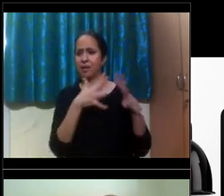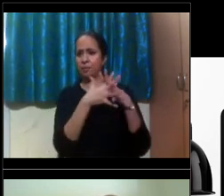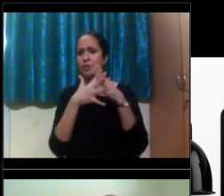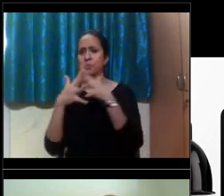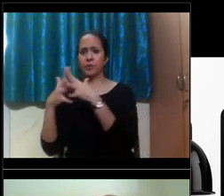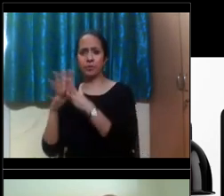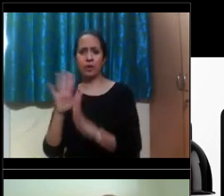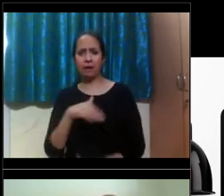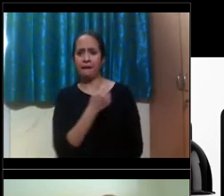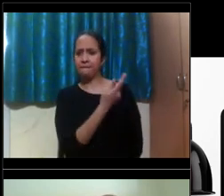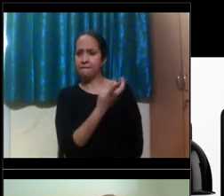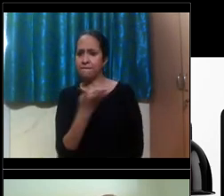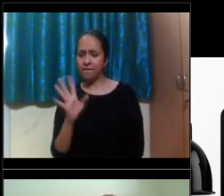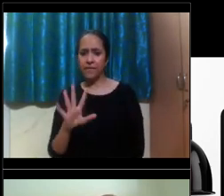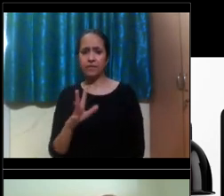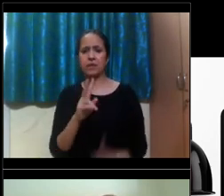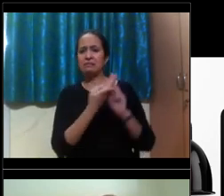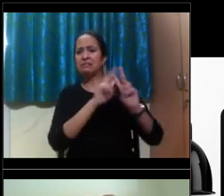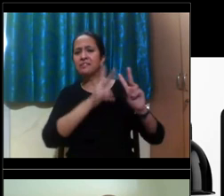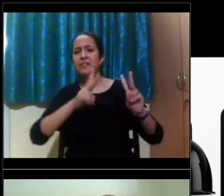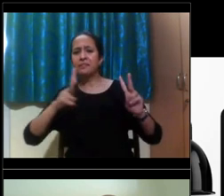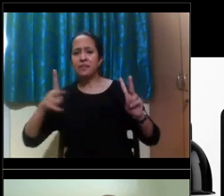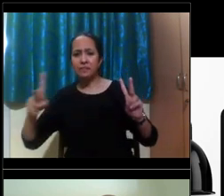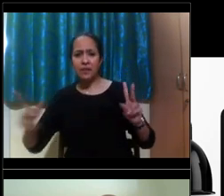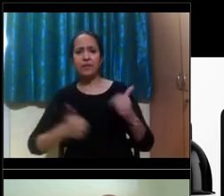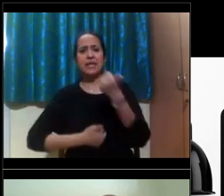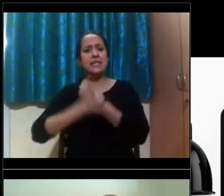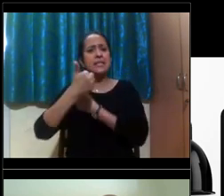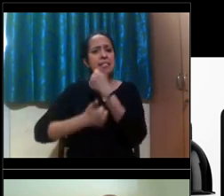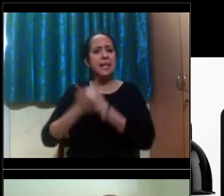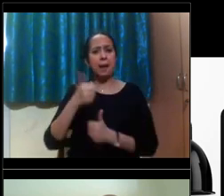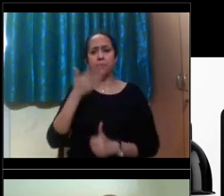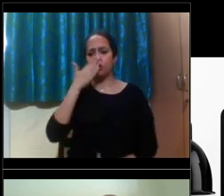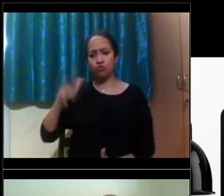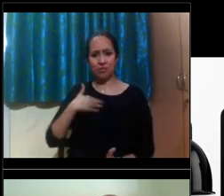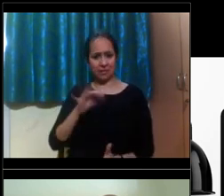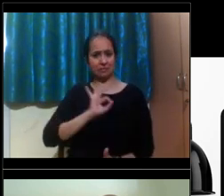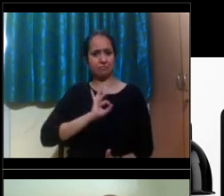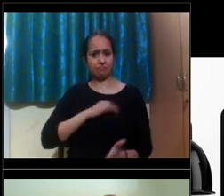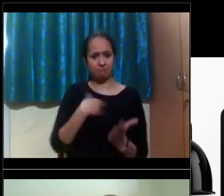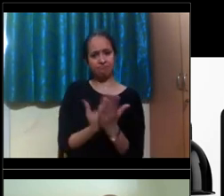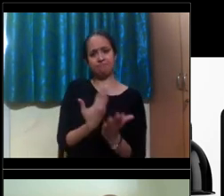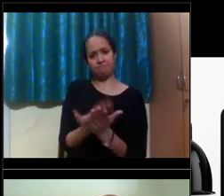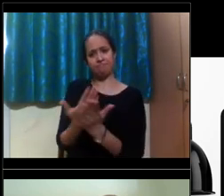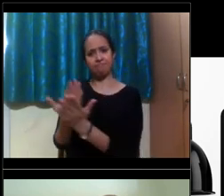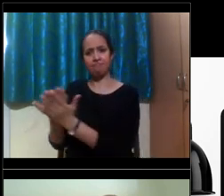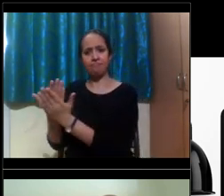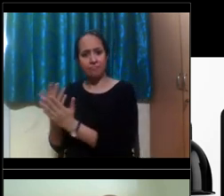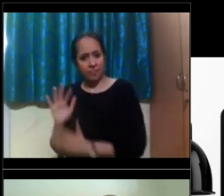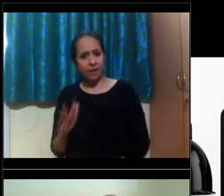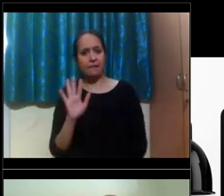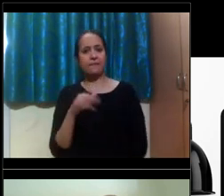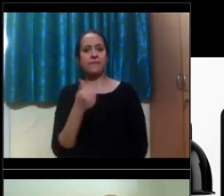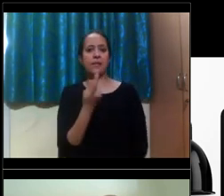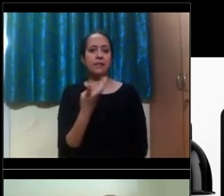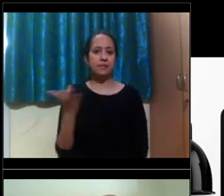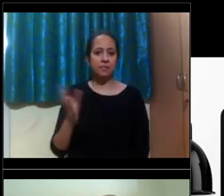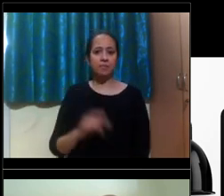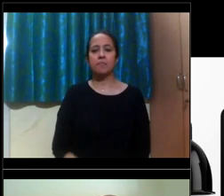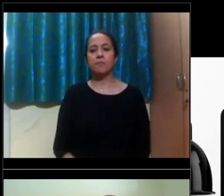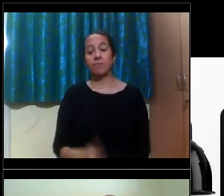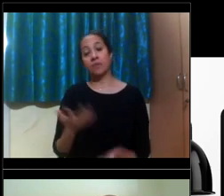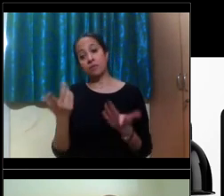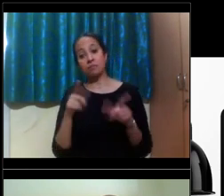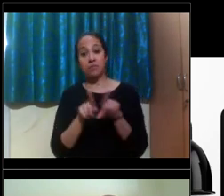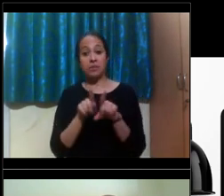many different types of exams that students have to take for entrance exams for admission. And so it's kind of